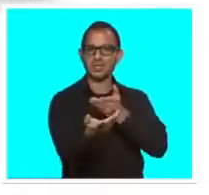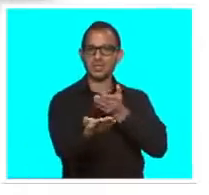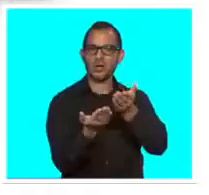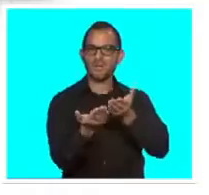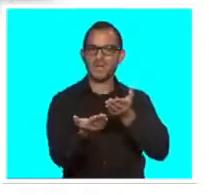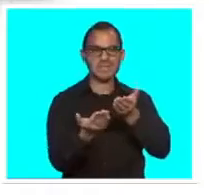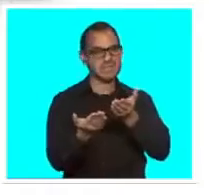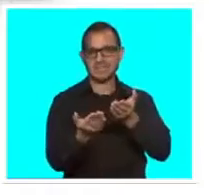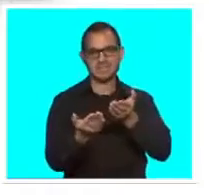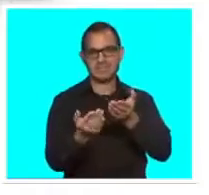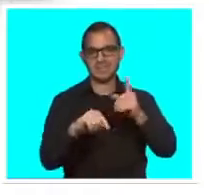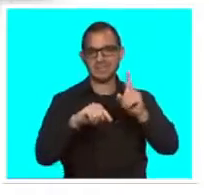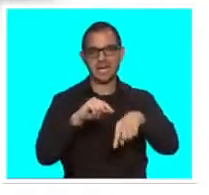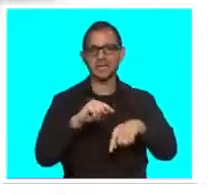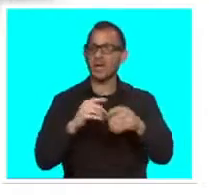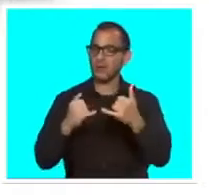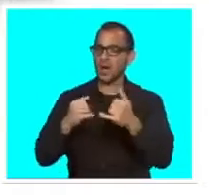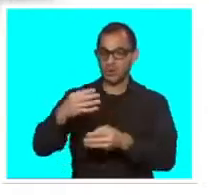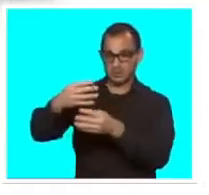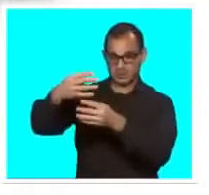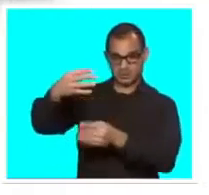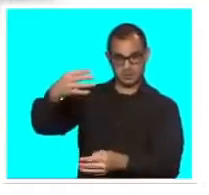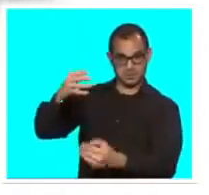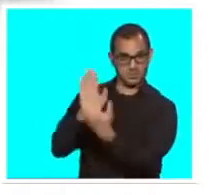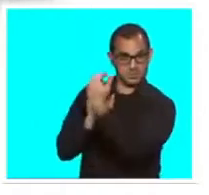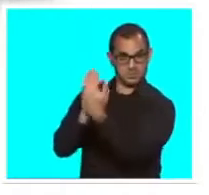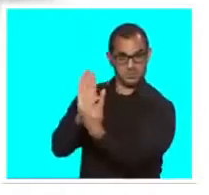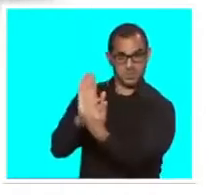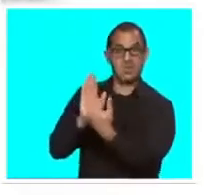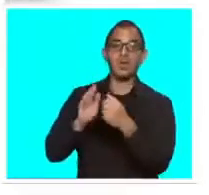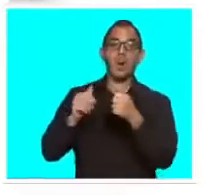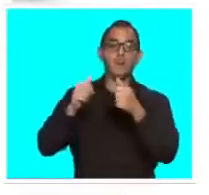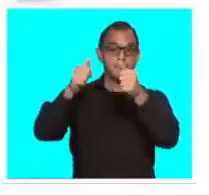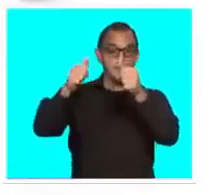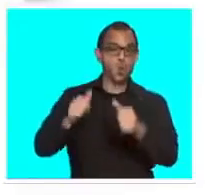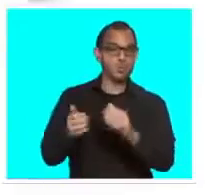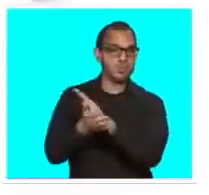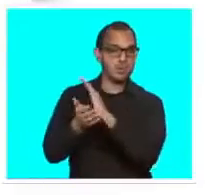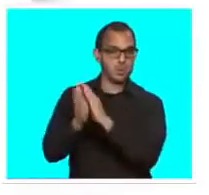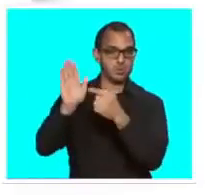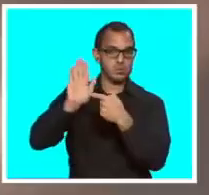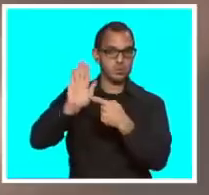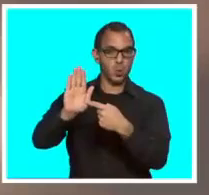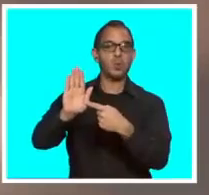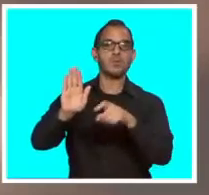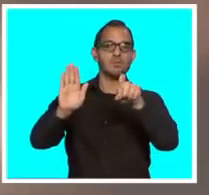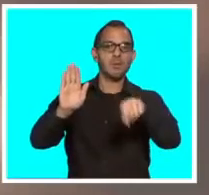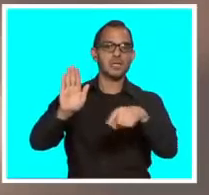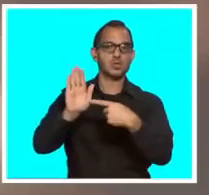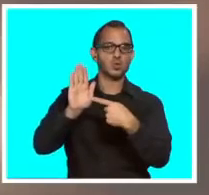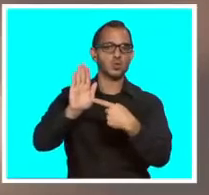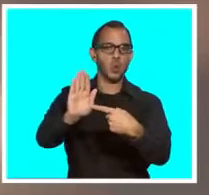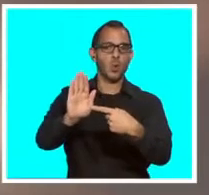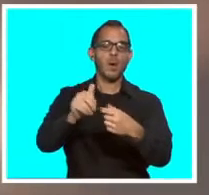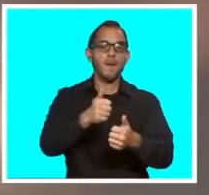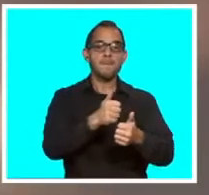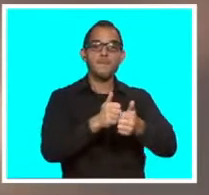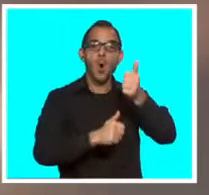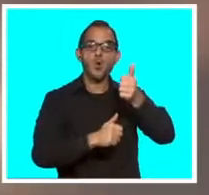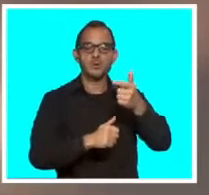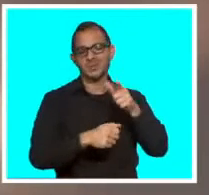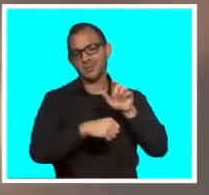before opening, McAllen businesses will be required to place this signed sheet in front. Post on their